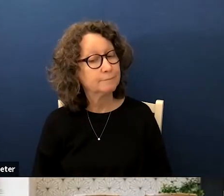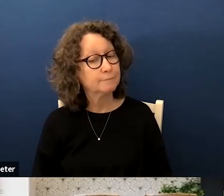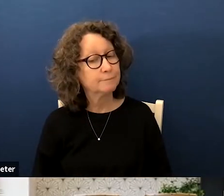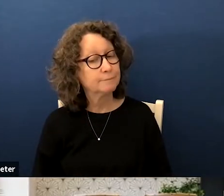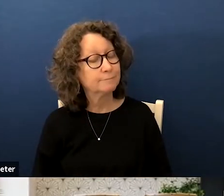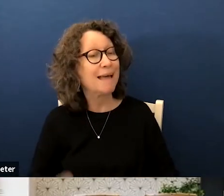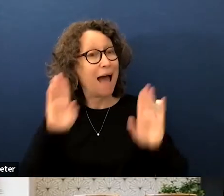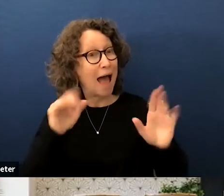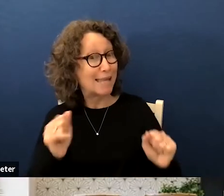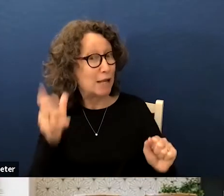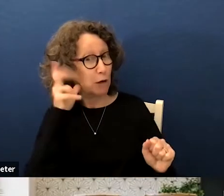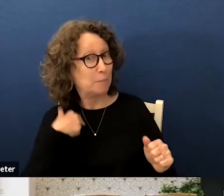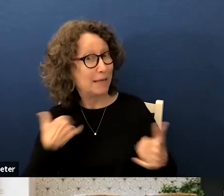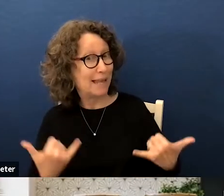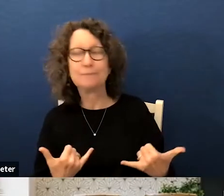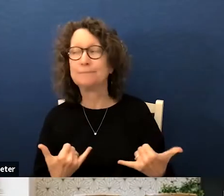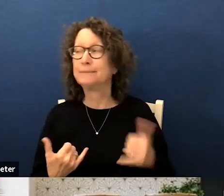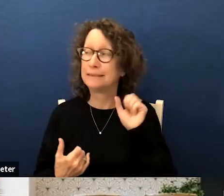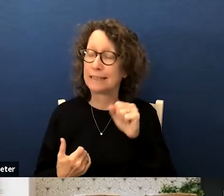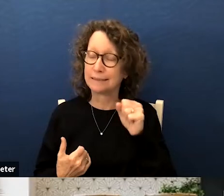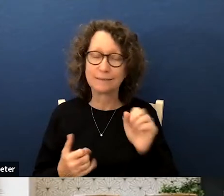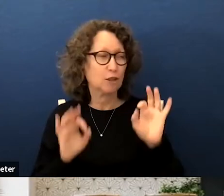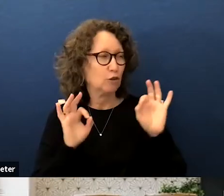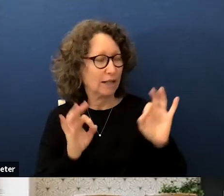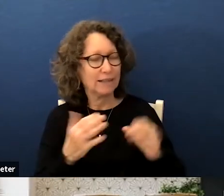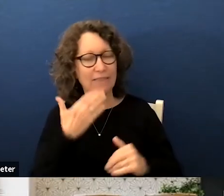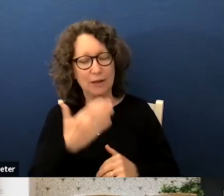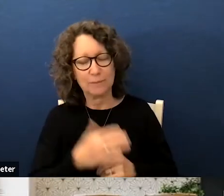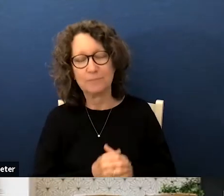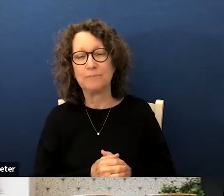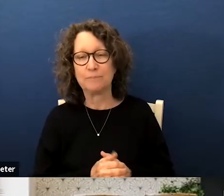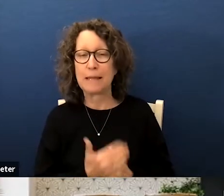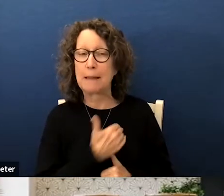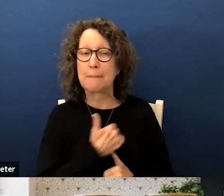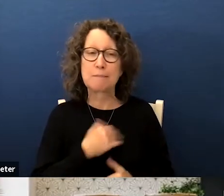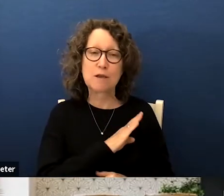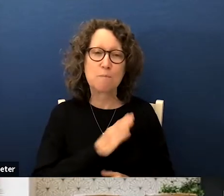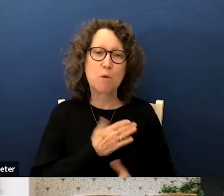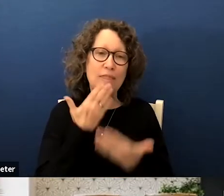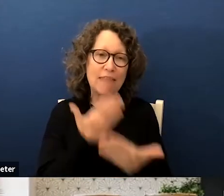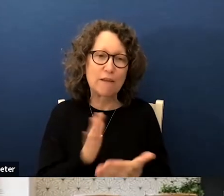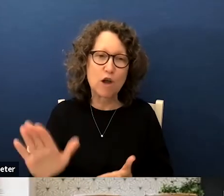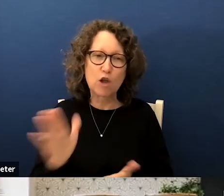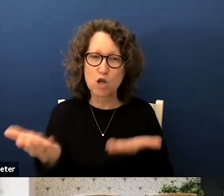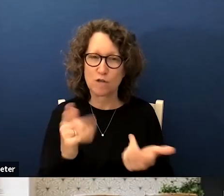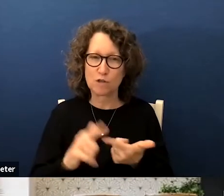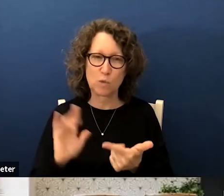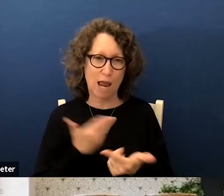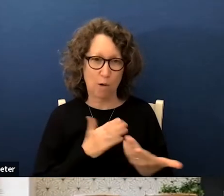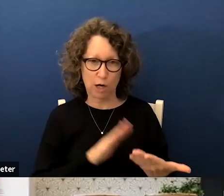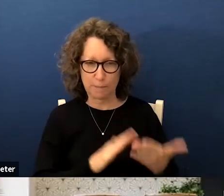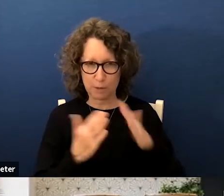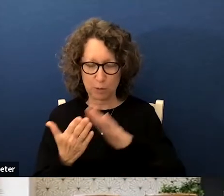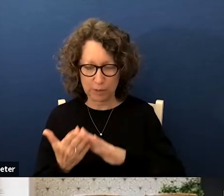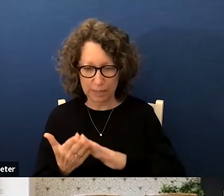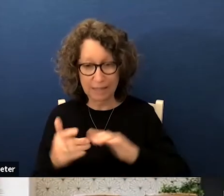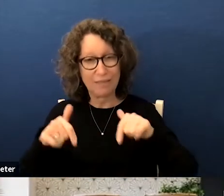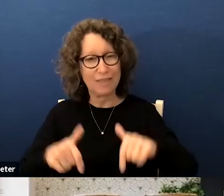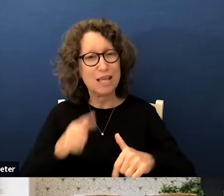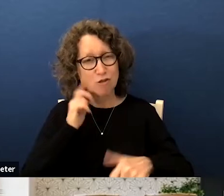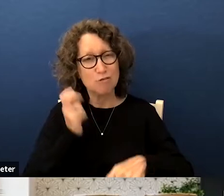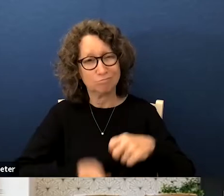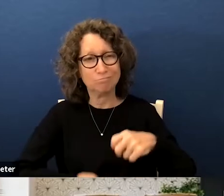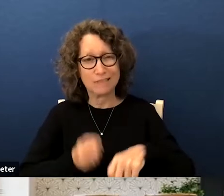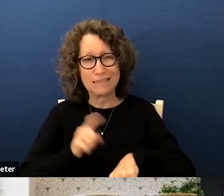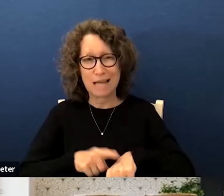hi can you hear me now yes great thank you members of the board thank you for your service to our community uh these are difficult